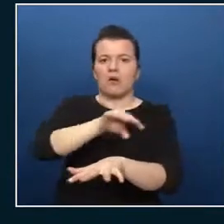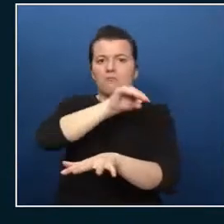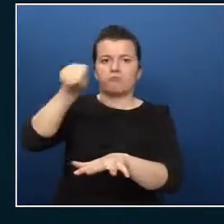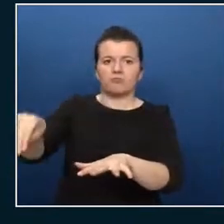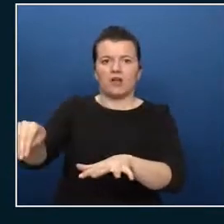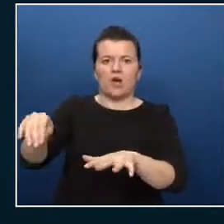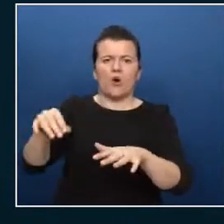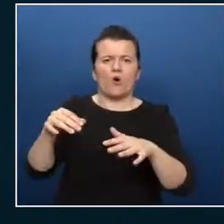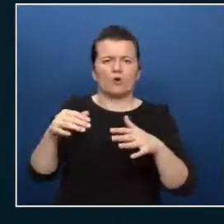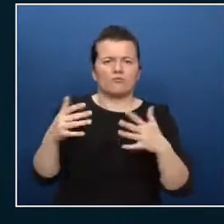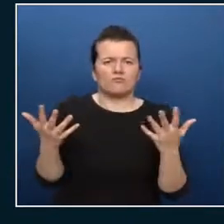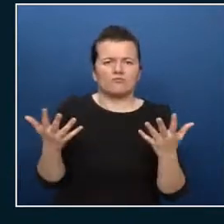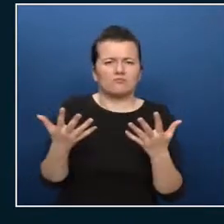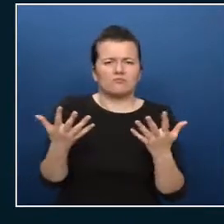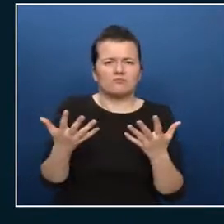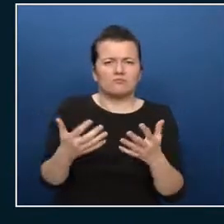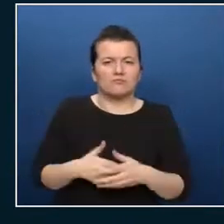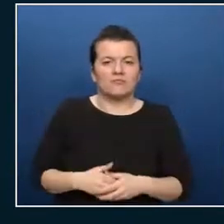well